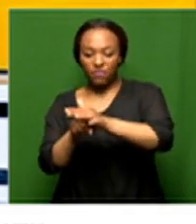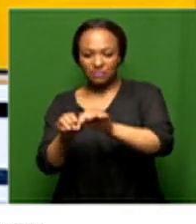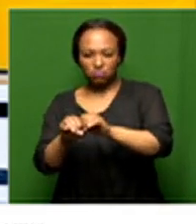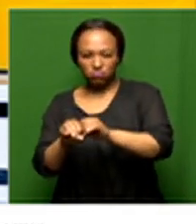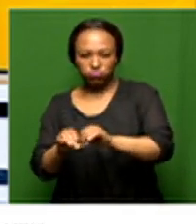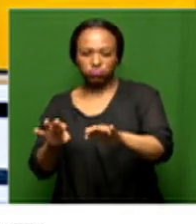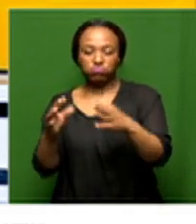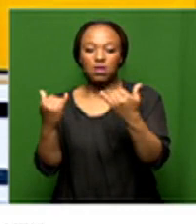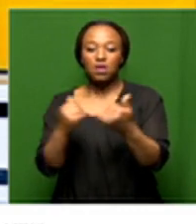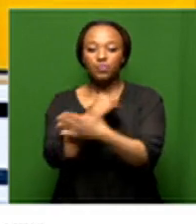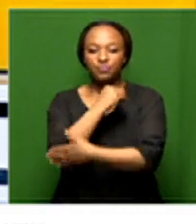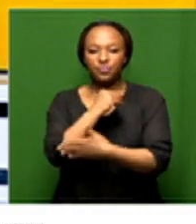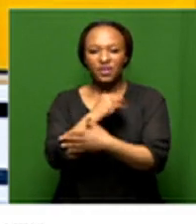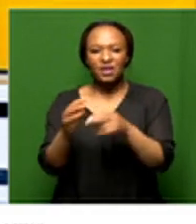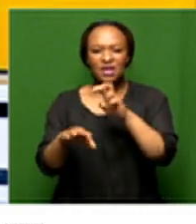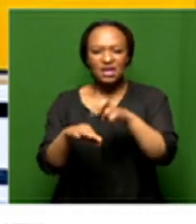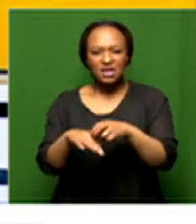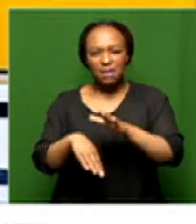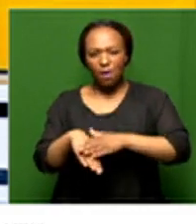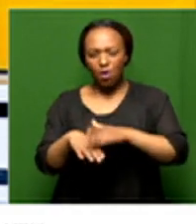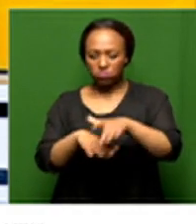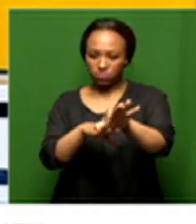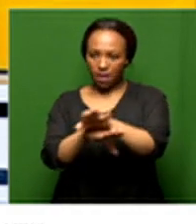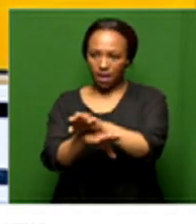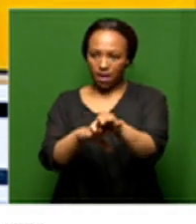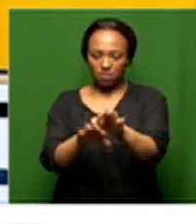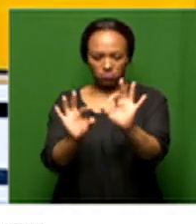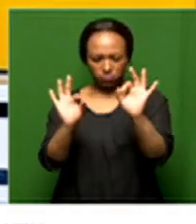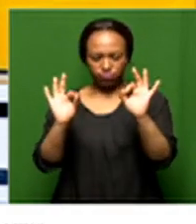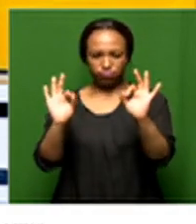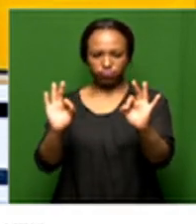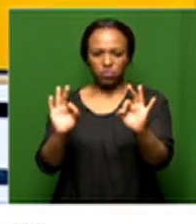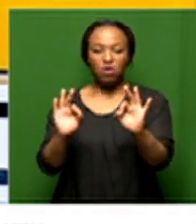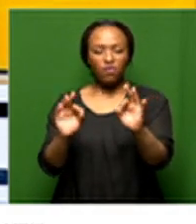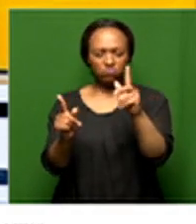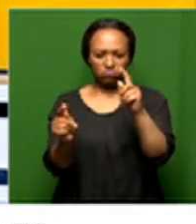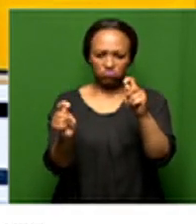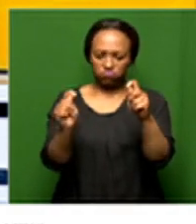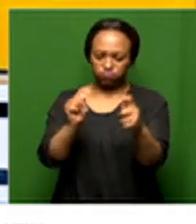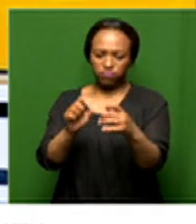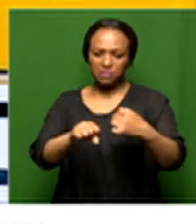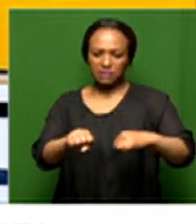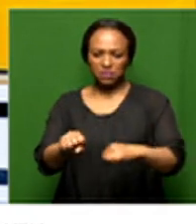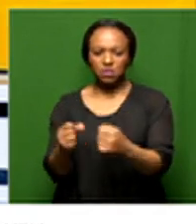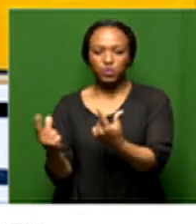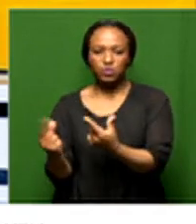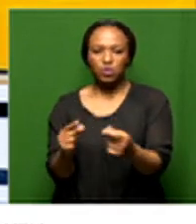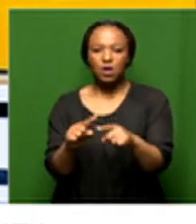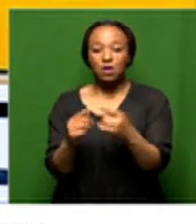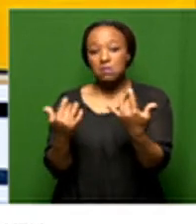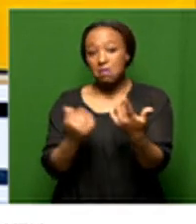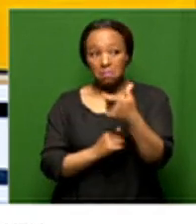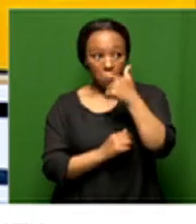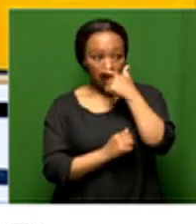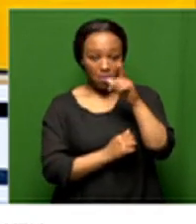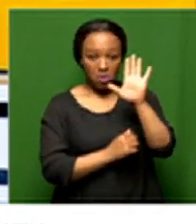pandemic the country needs a clear plan to bring a necessary turnaround strategy into play will president